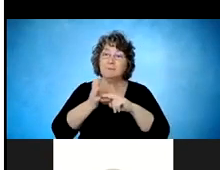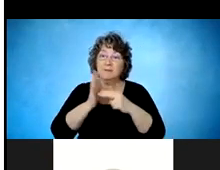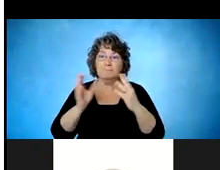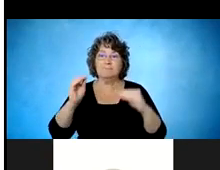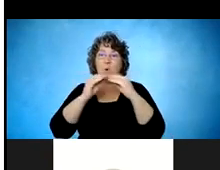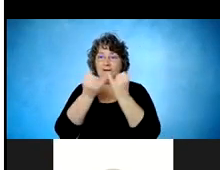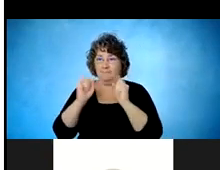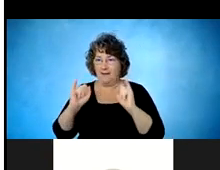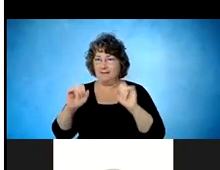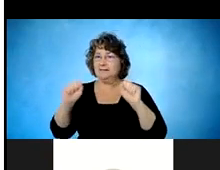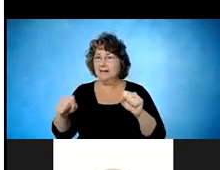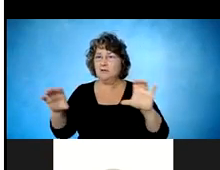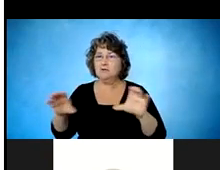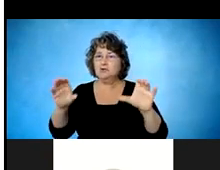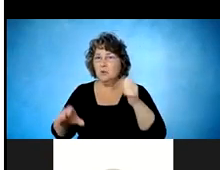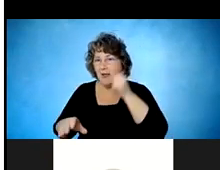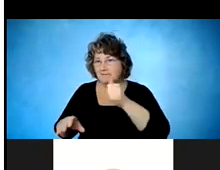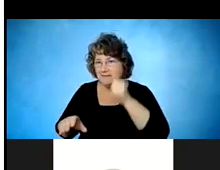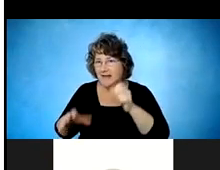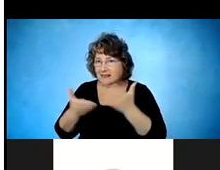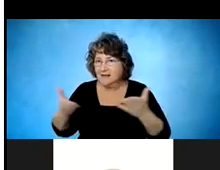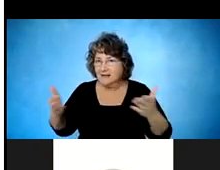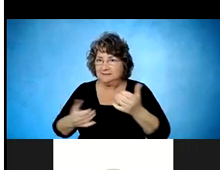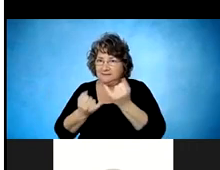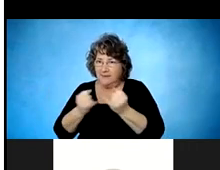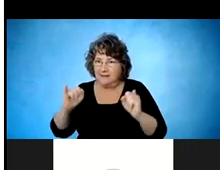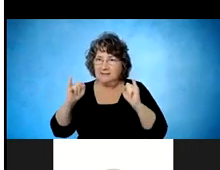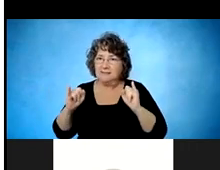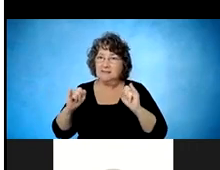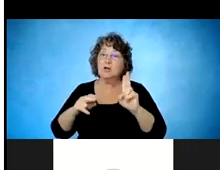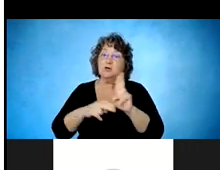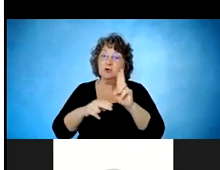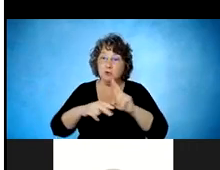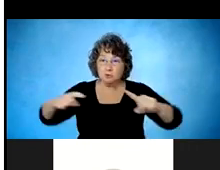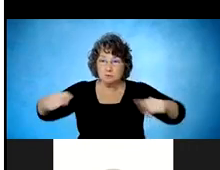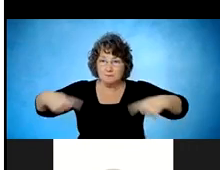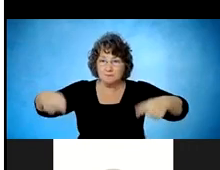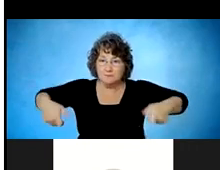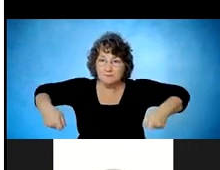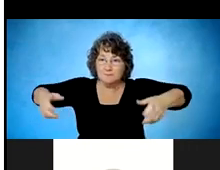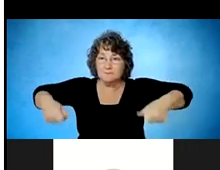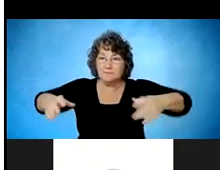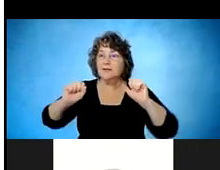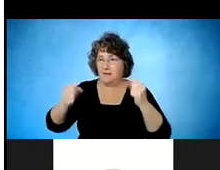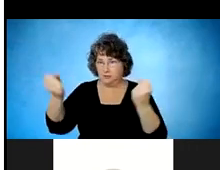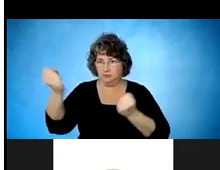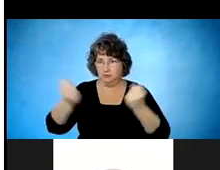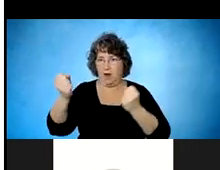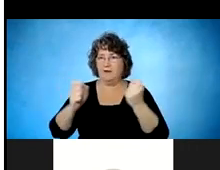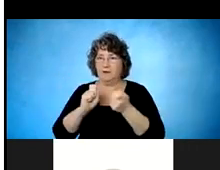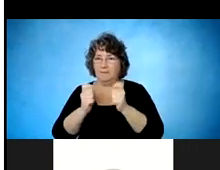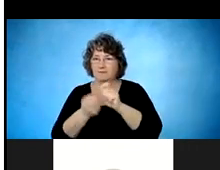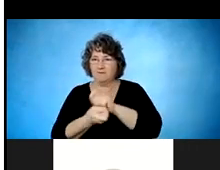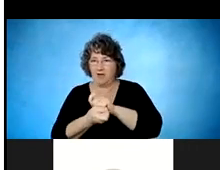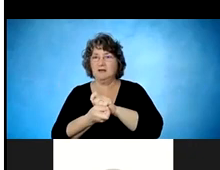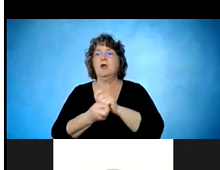transfer independently and you use a manual wheelchair and you can drive a modified automobile. So, so it's all about